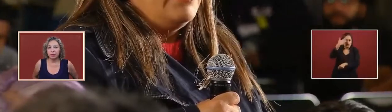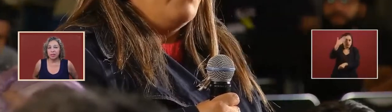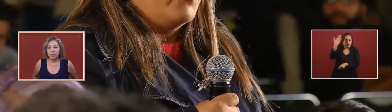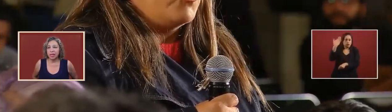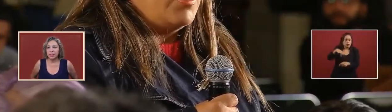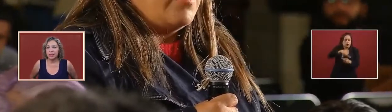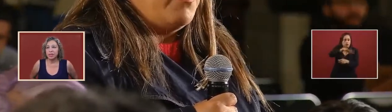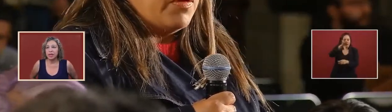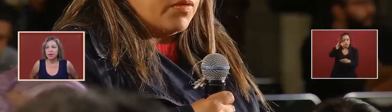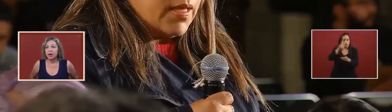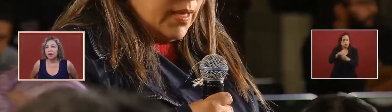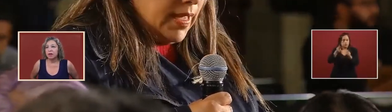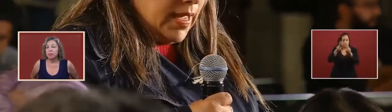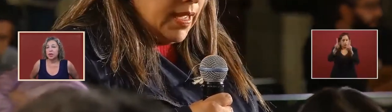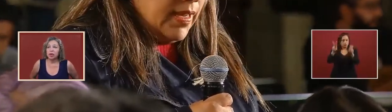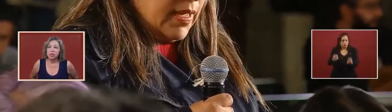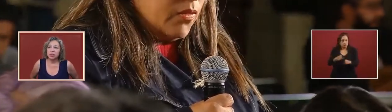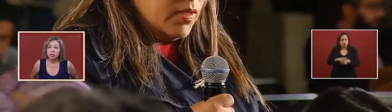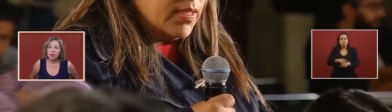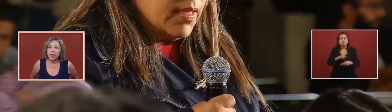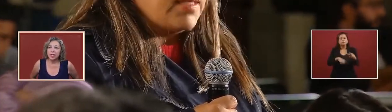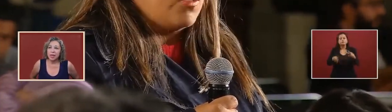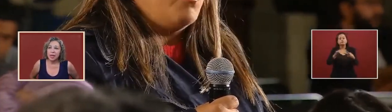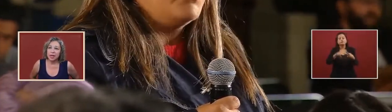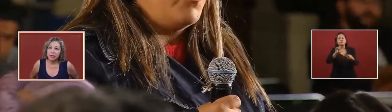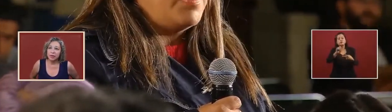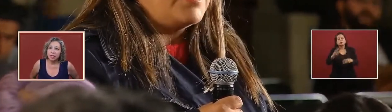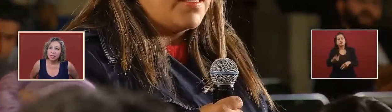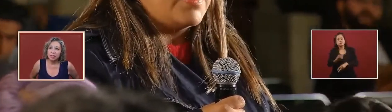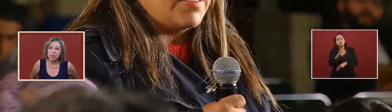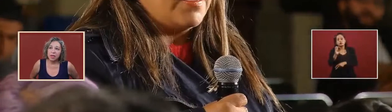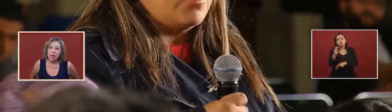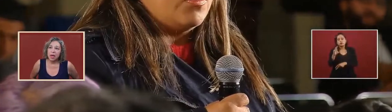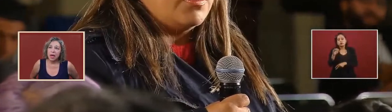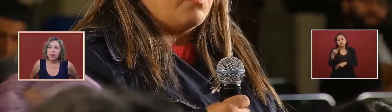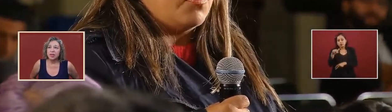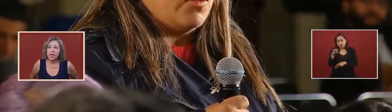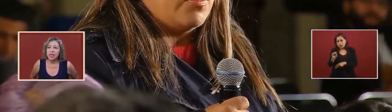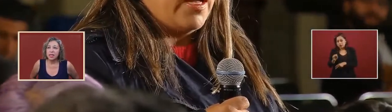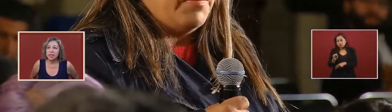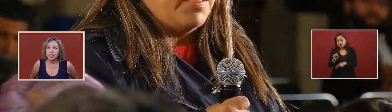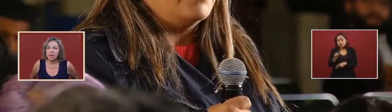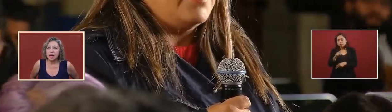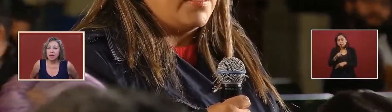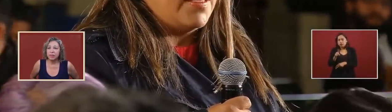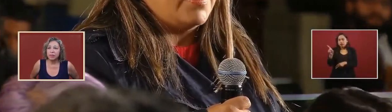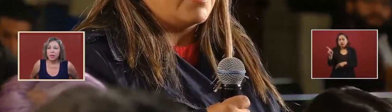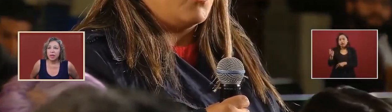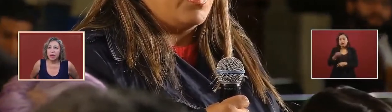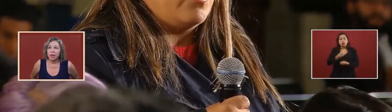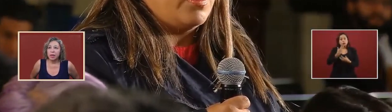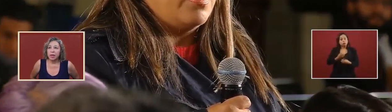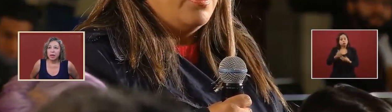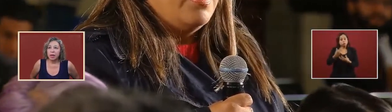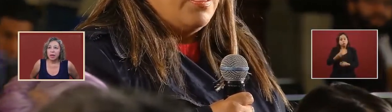responsible last six years but also to ask alejandro and simos how do you take this uh